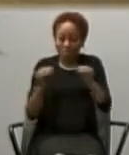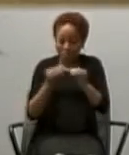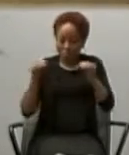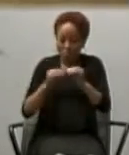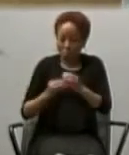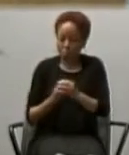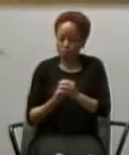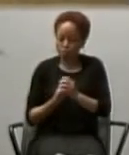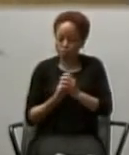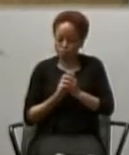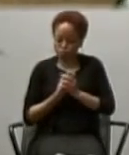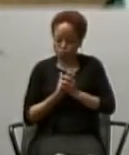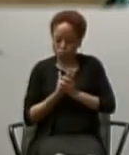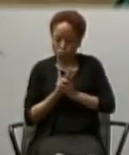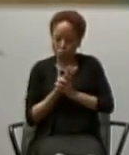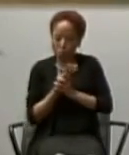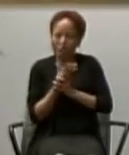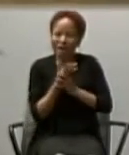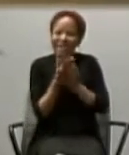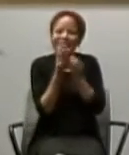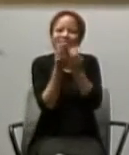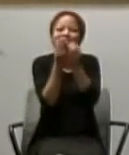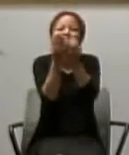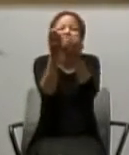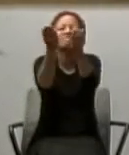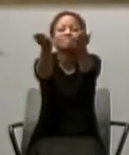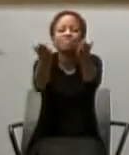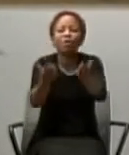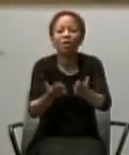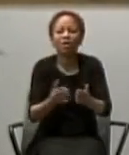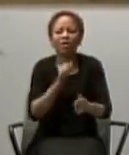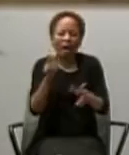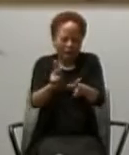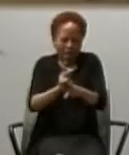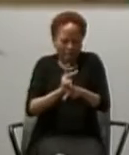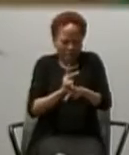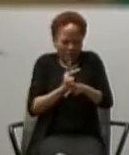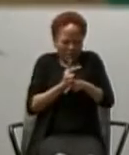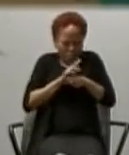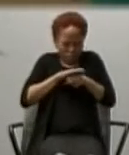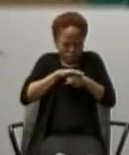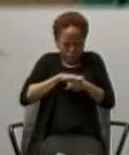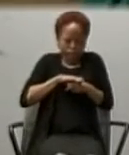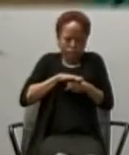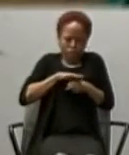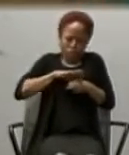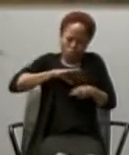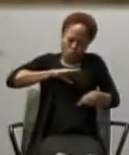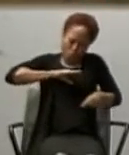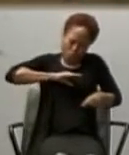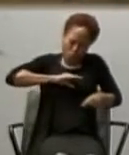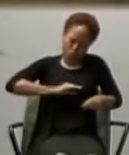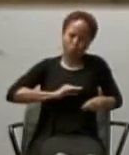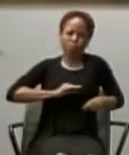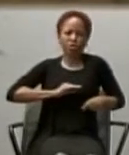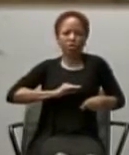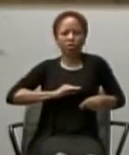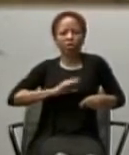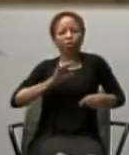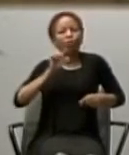The Holy Father, spoke at length, in Evangelii Gaudium, about the entire church,